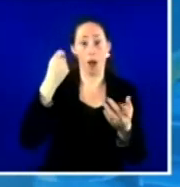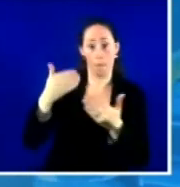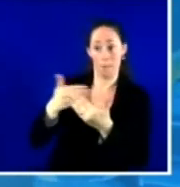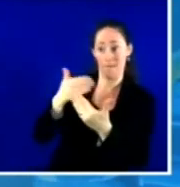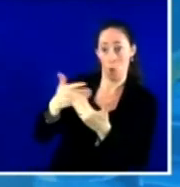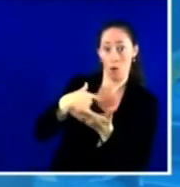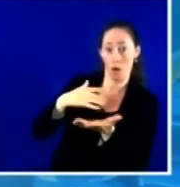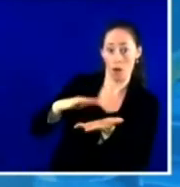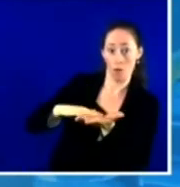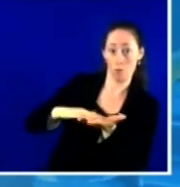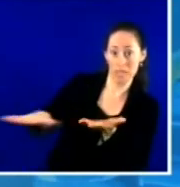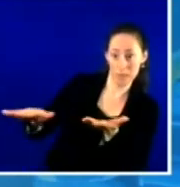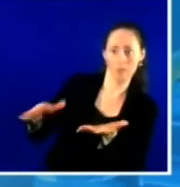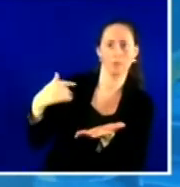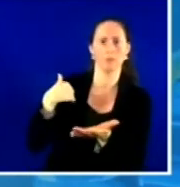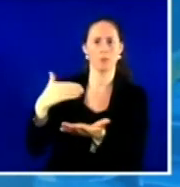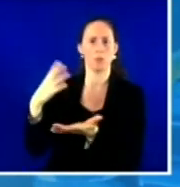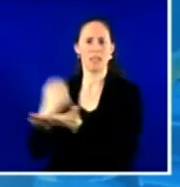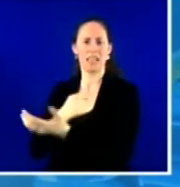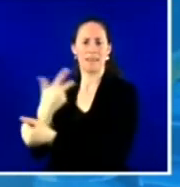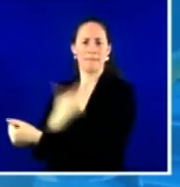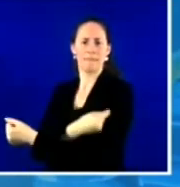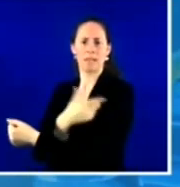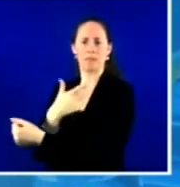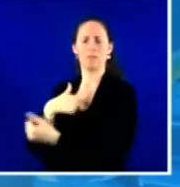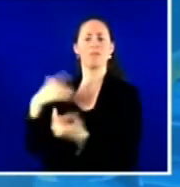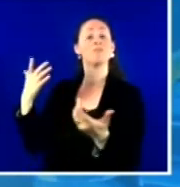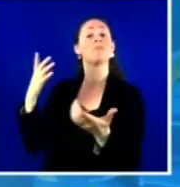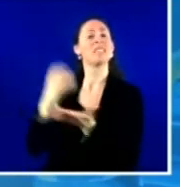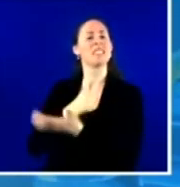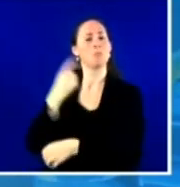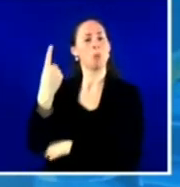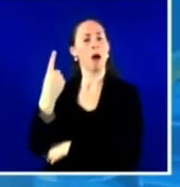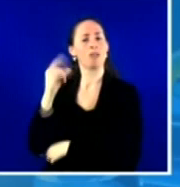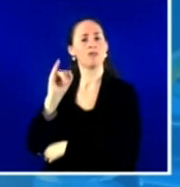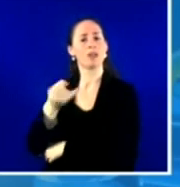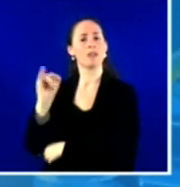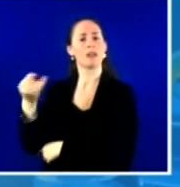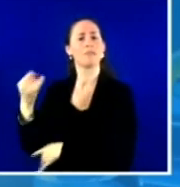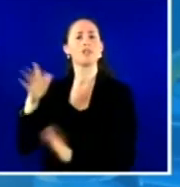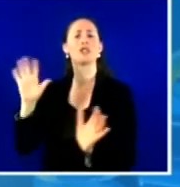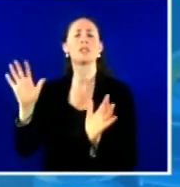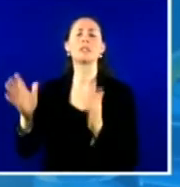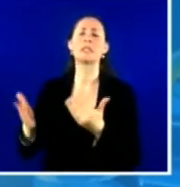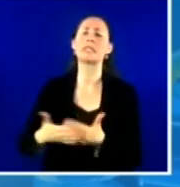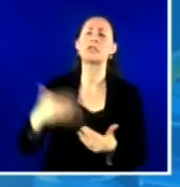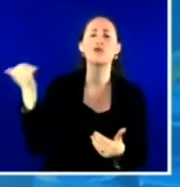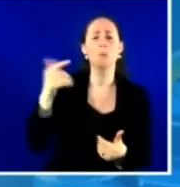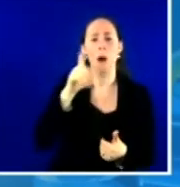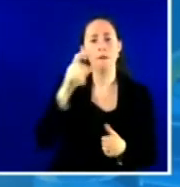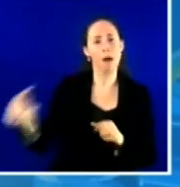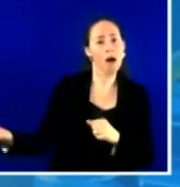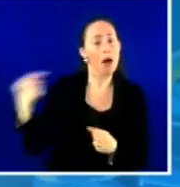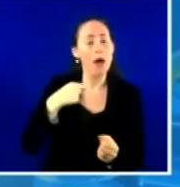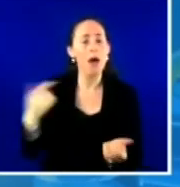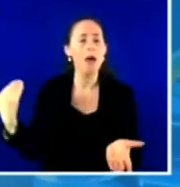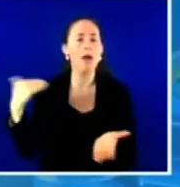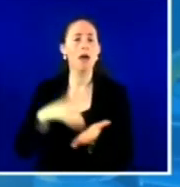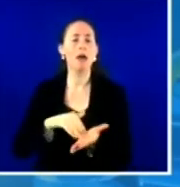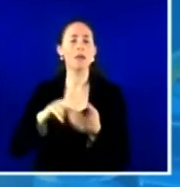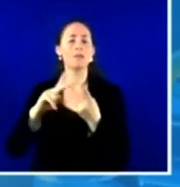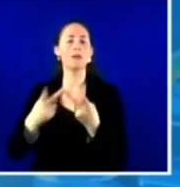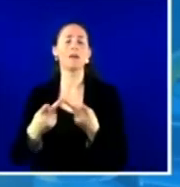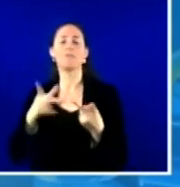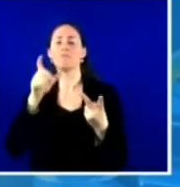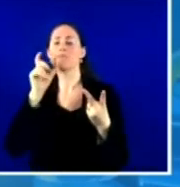the J&J vaccine because it made things so much easier to accomplish without as much follow-up. Of course,